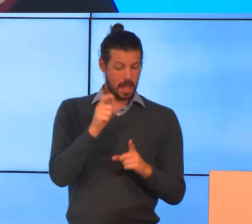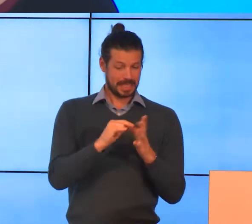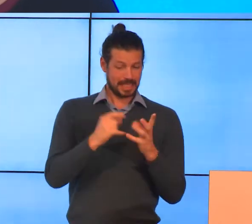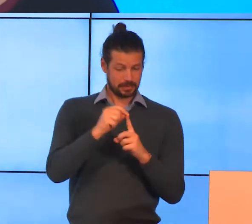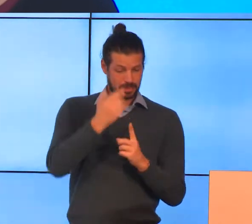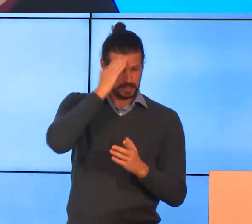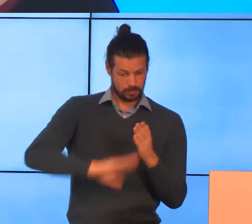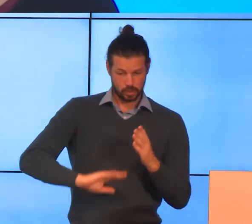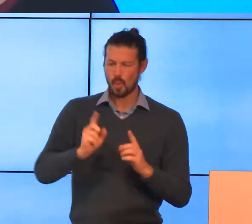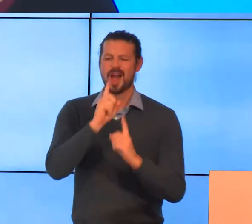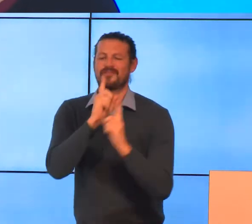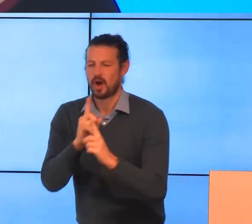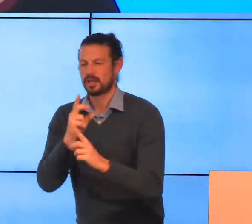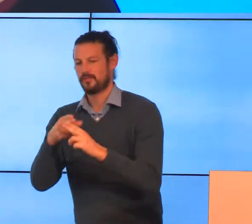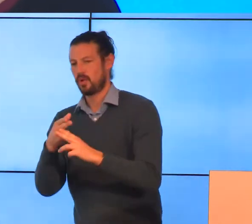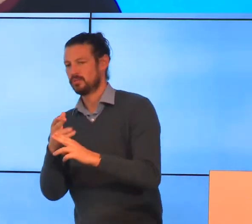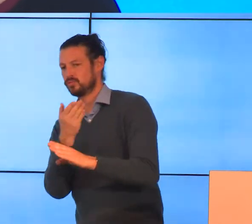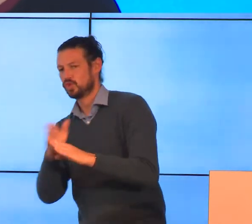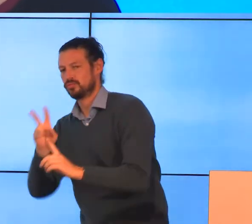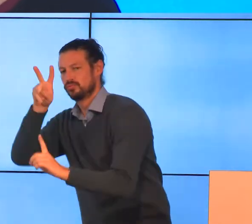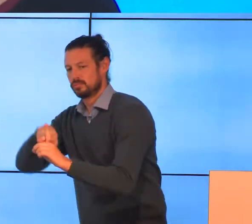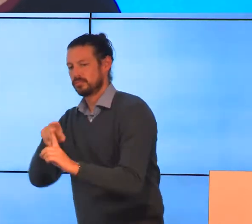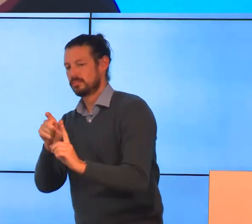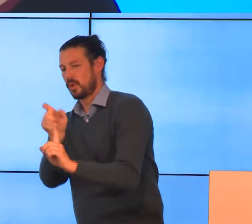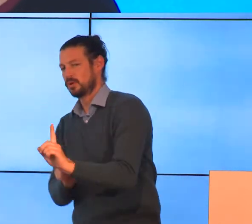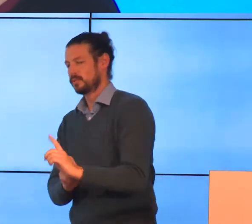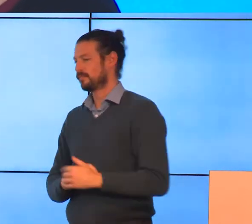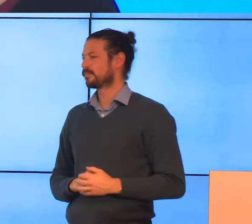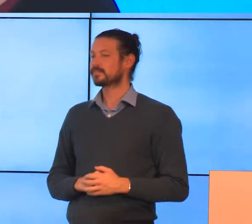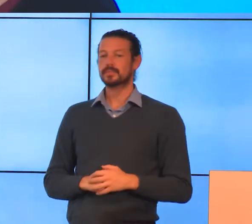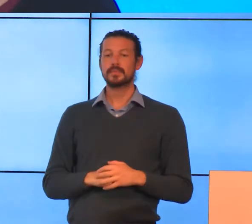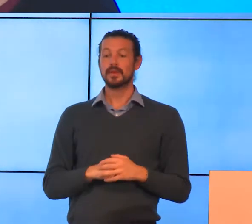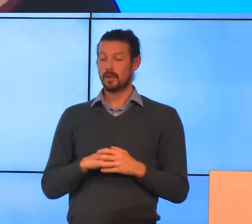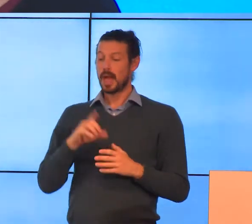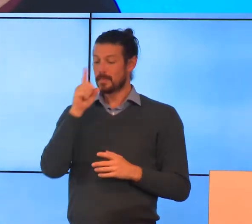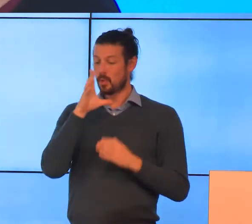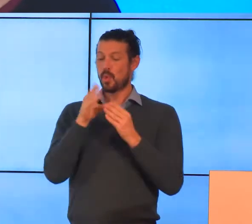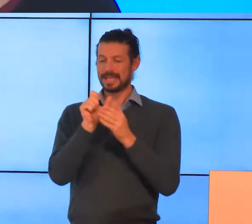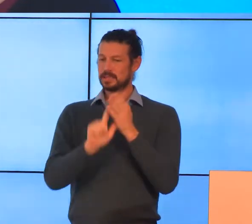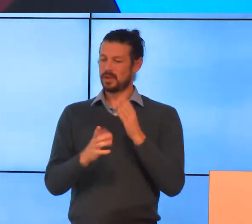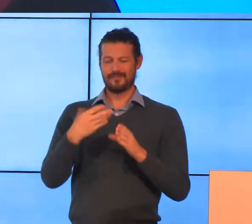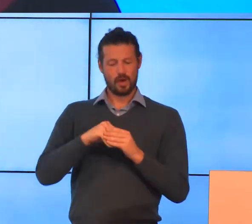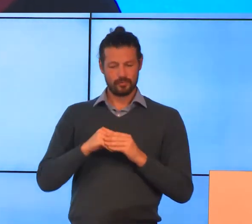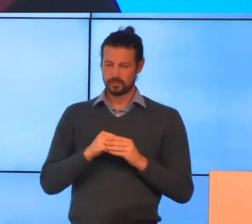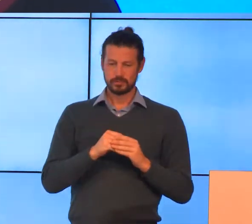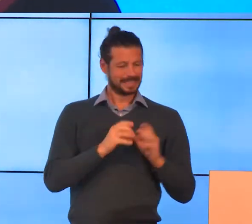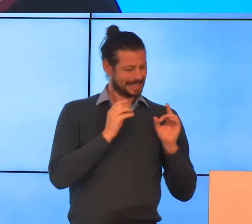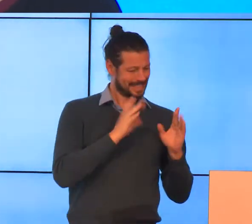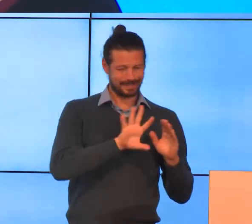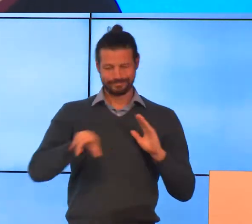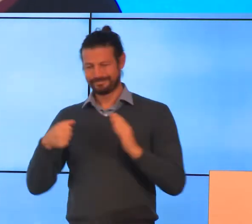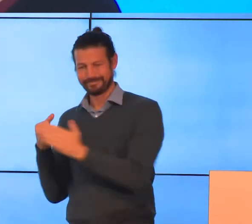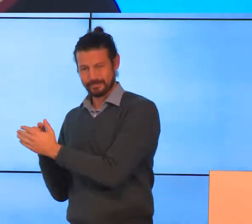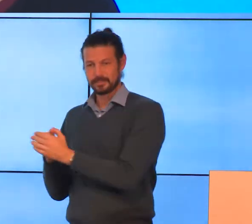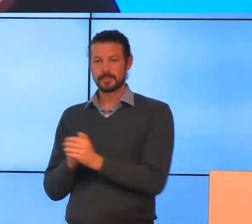apply for a DSP. We involved people with disabilities in every stage of the project from planning, focus groups,